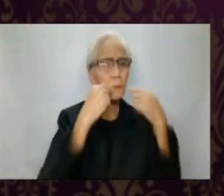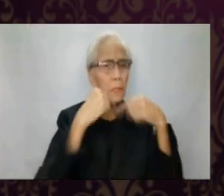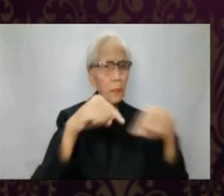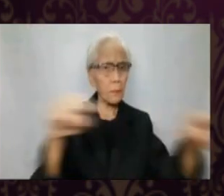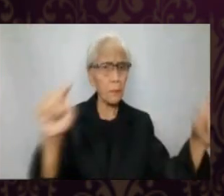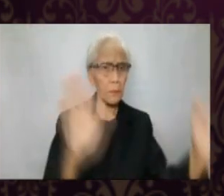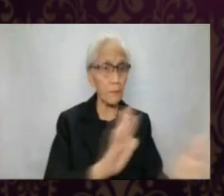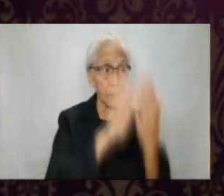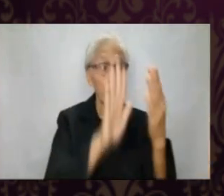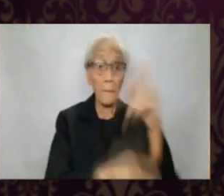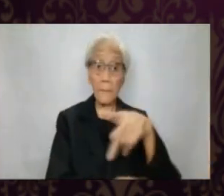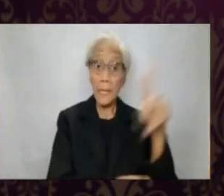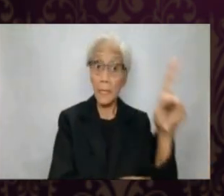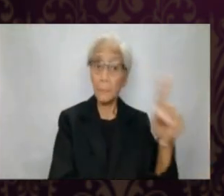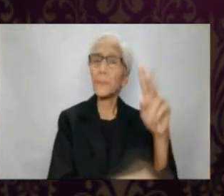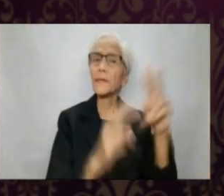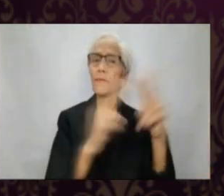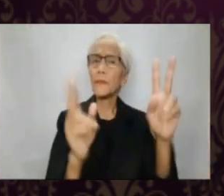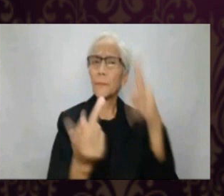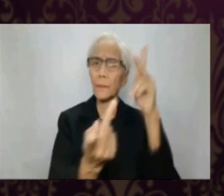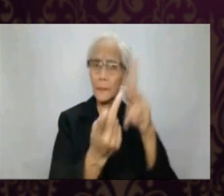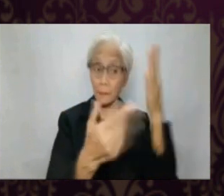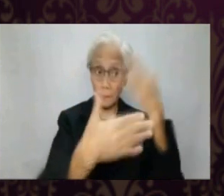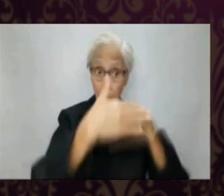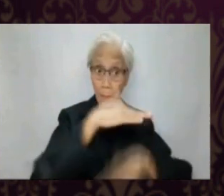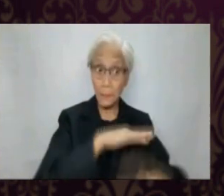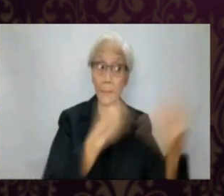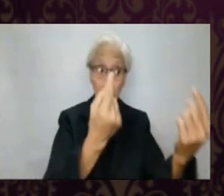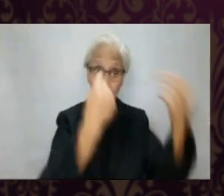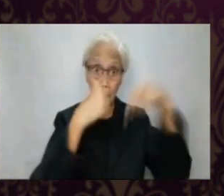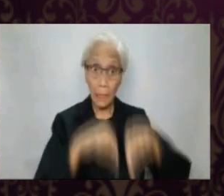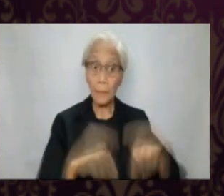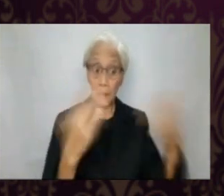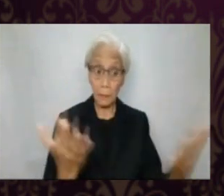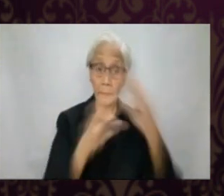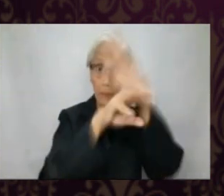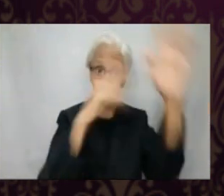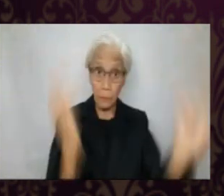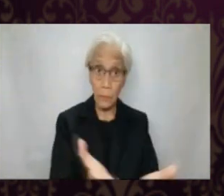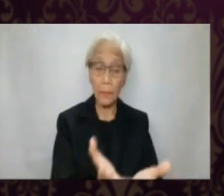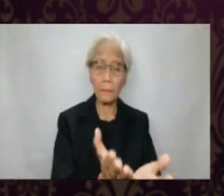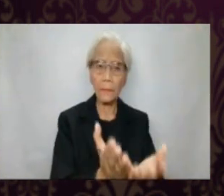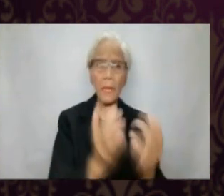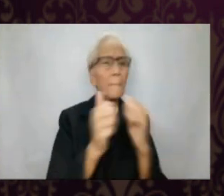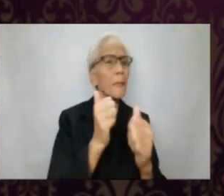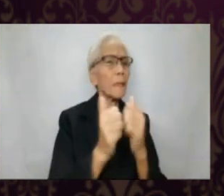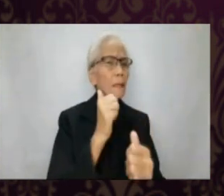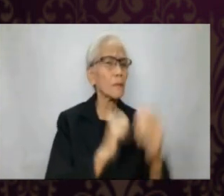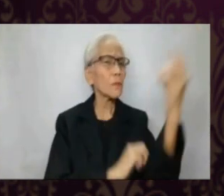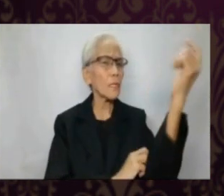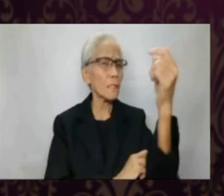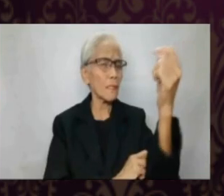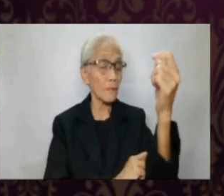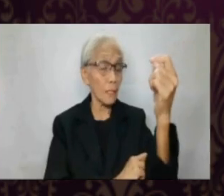declaring before Pilate, the very purpose of his birth and coming into this world. That